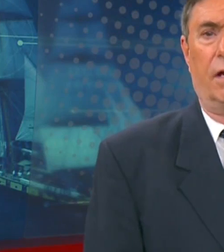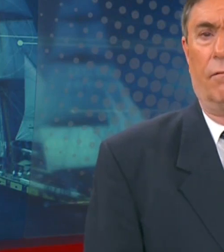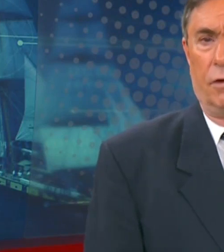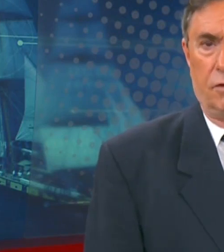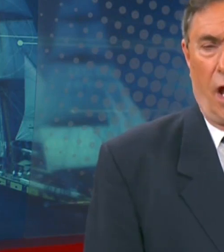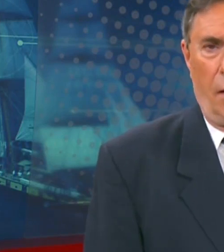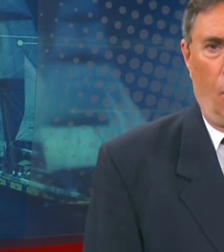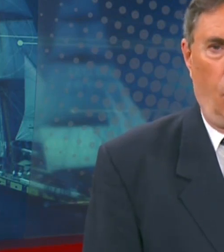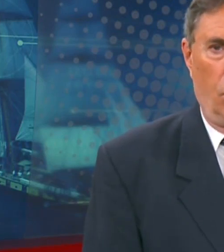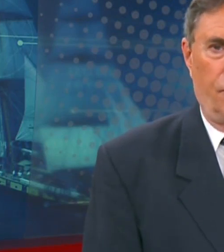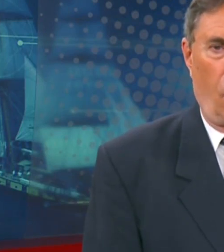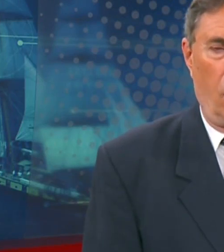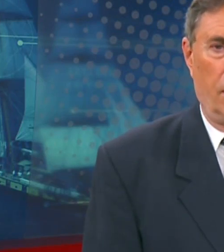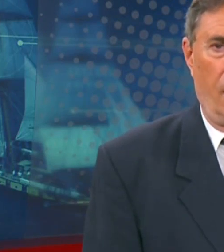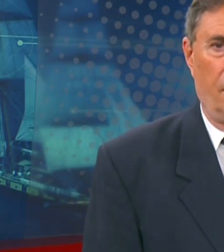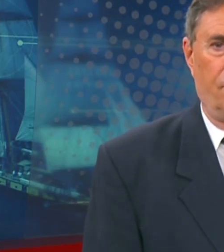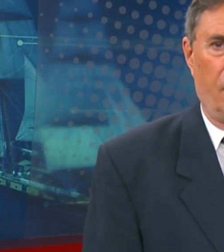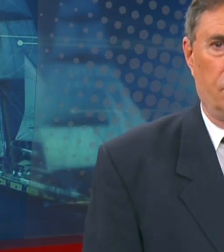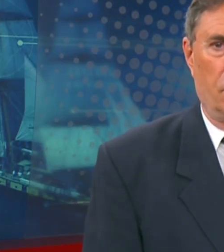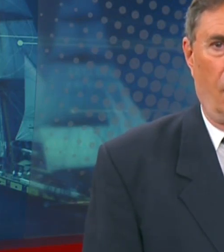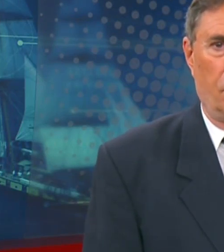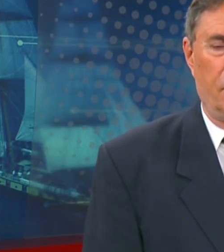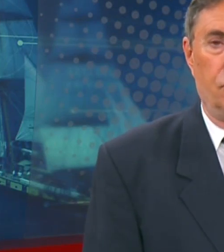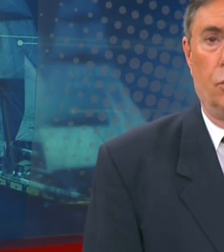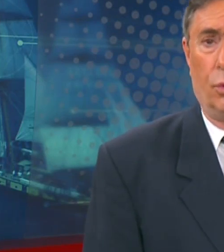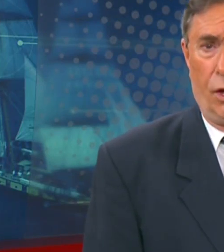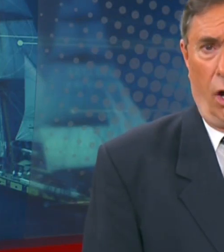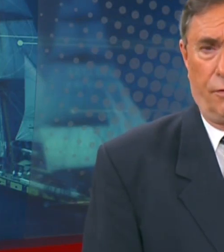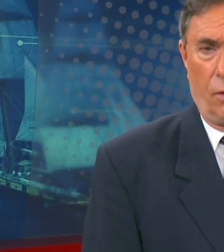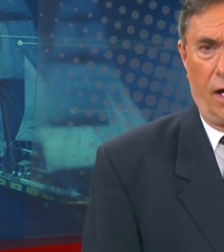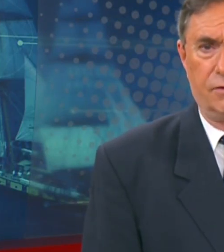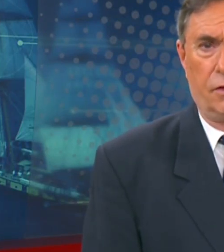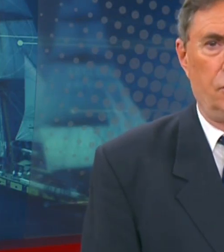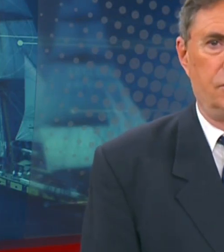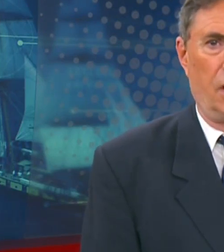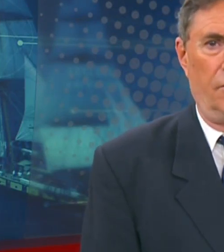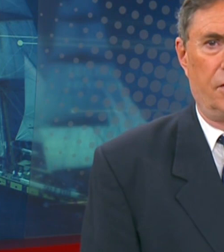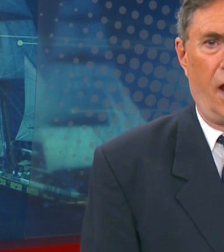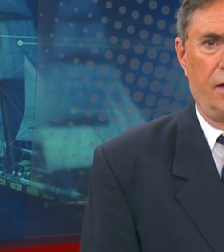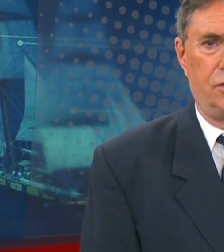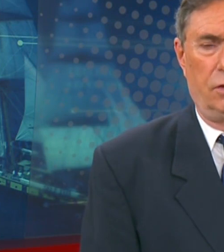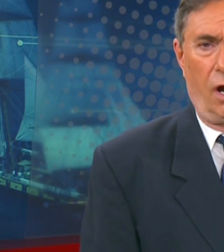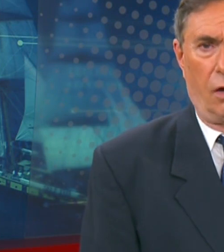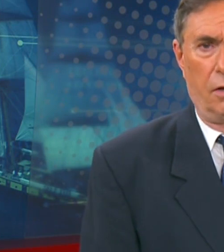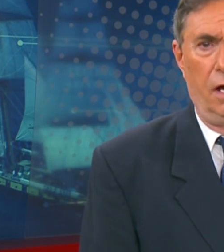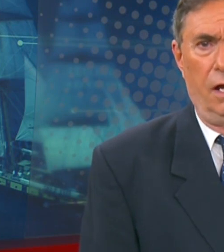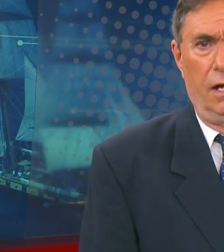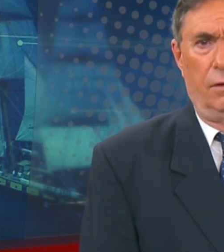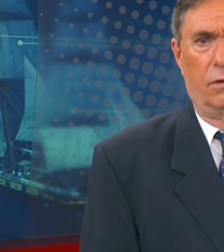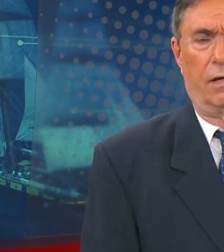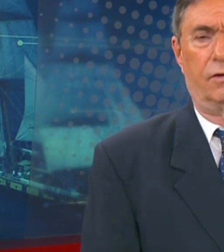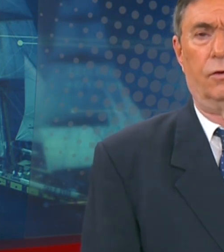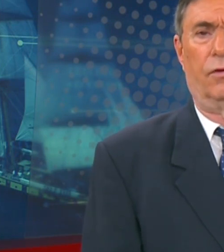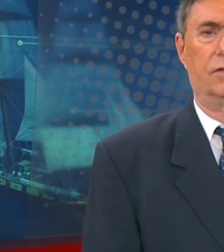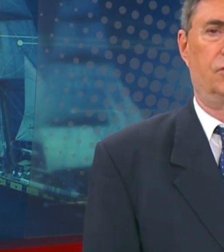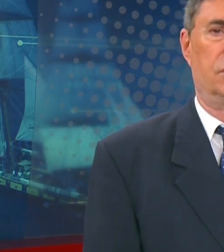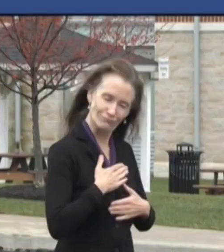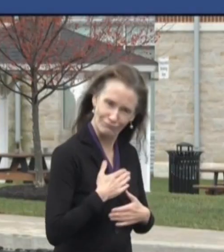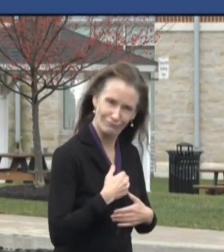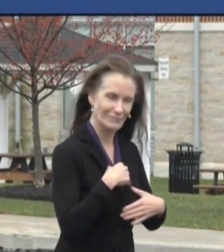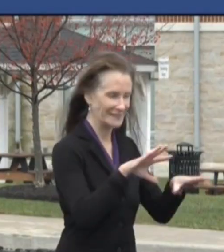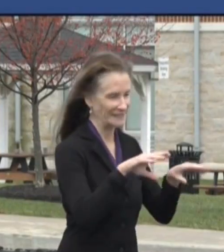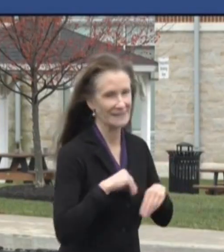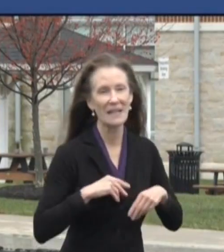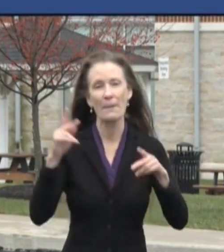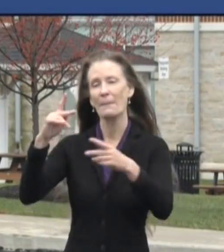Pennsylvania Governor Tom Wolf calling on the federal government to reauthorize the use of the National Guard would like to do this to